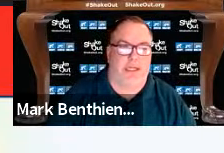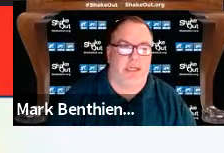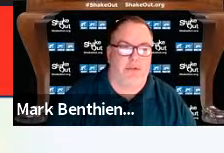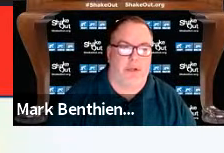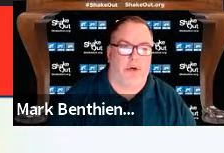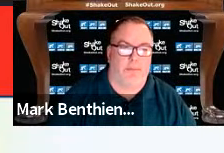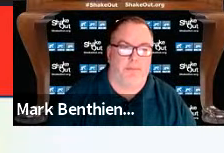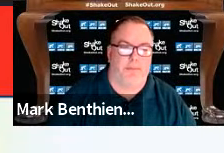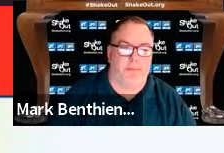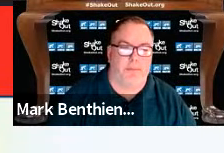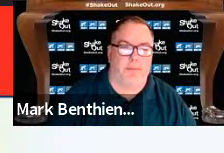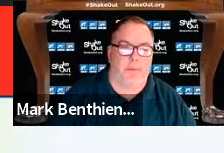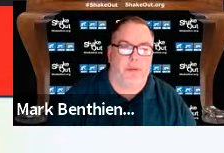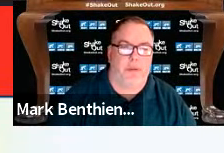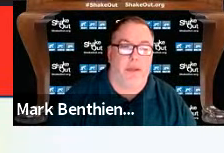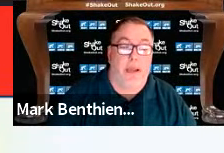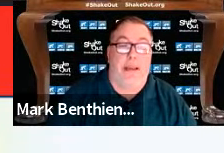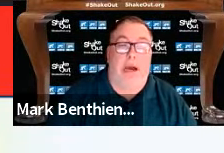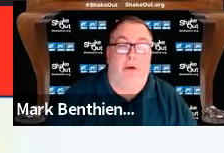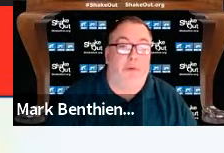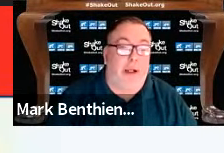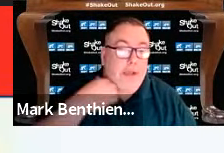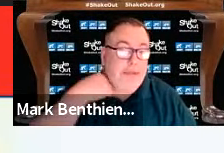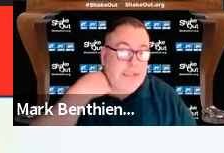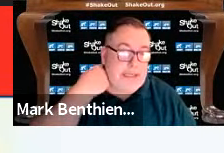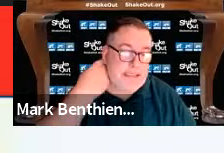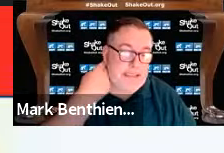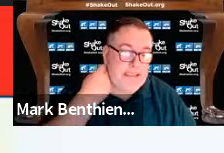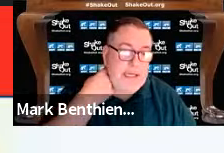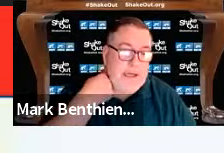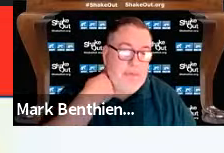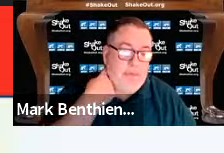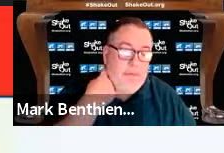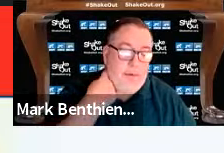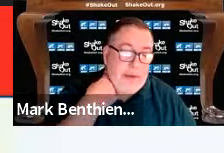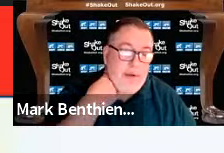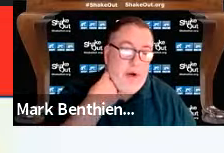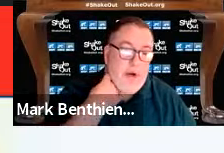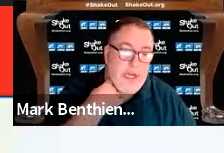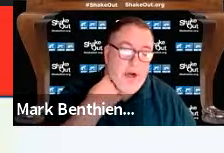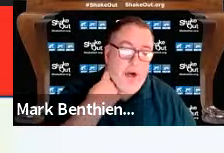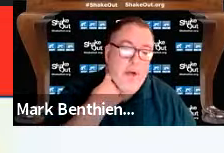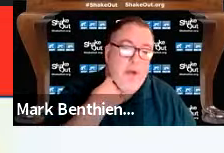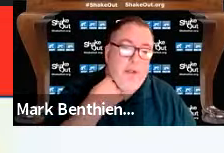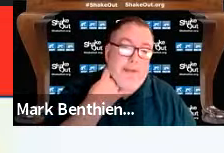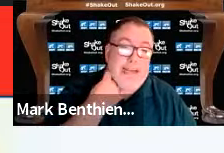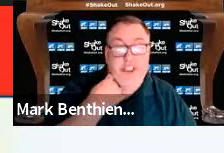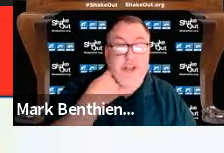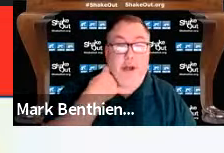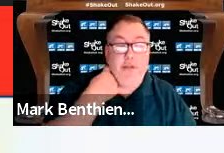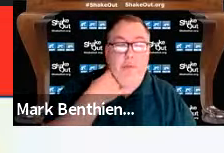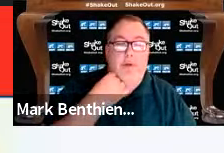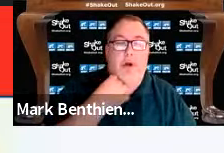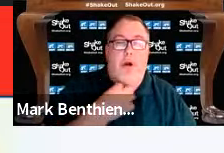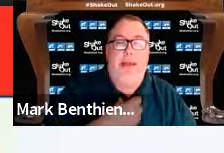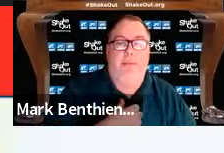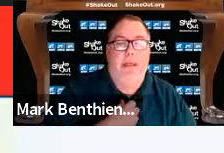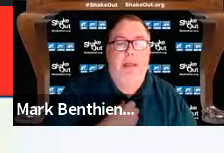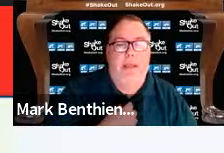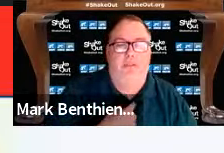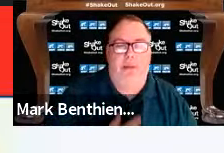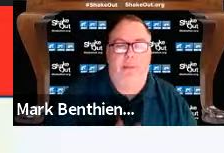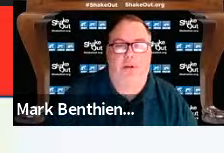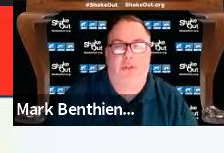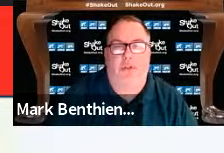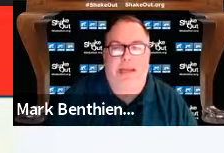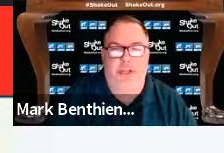info at shakeout.org. Now, following today's webinar here, there's actually another webinar that